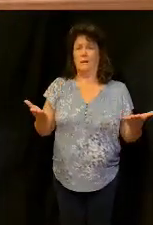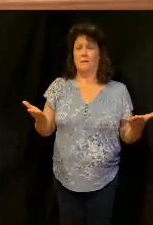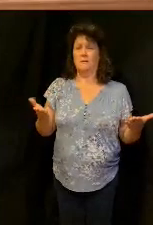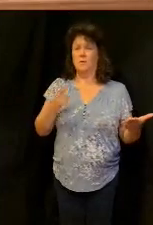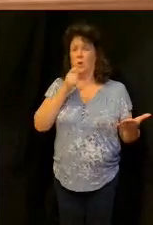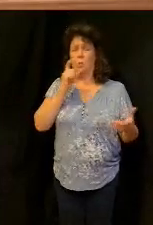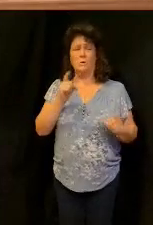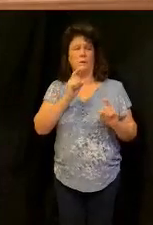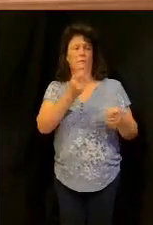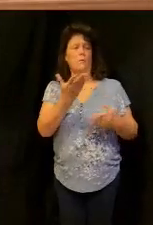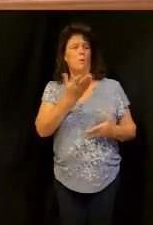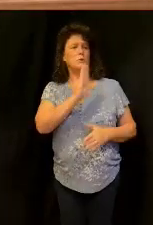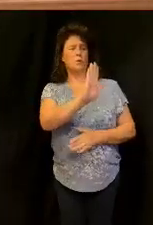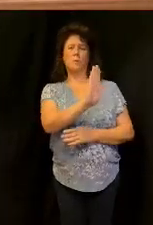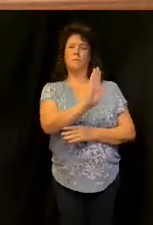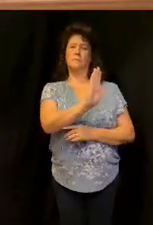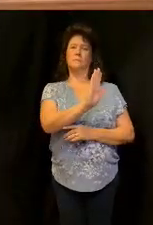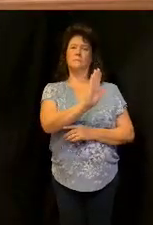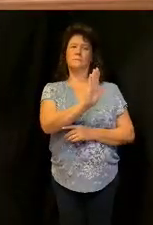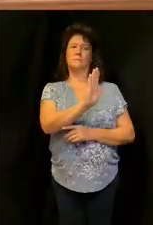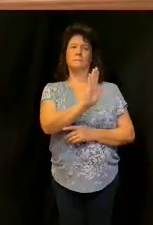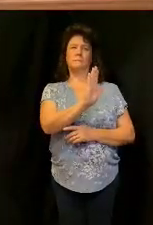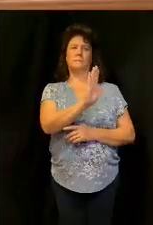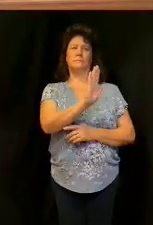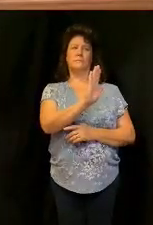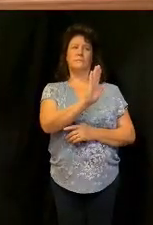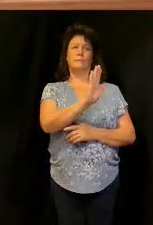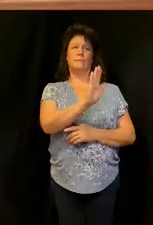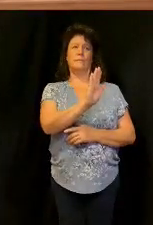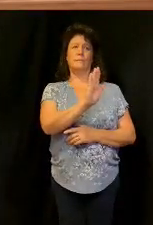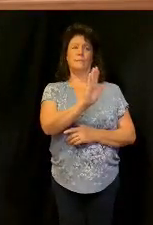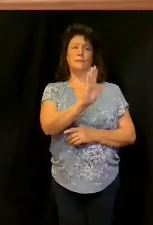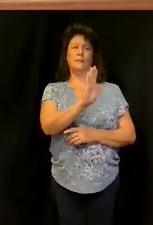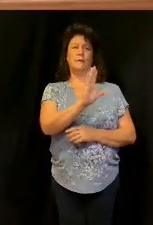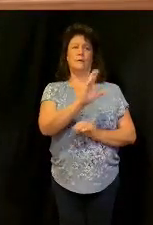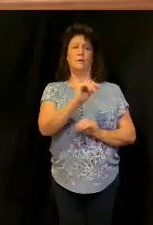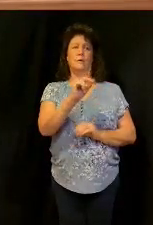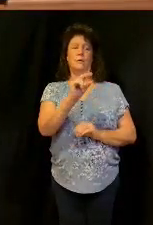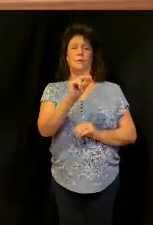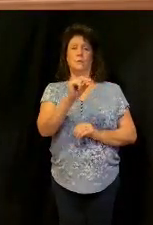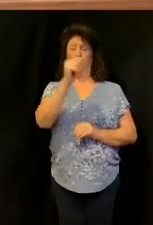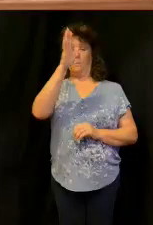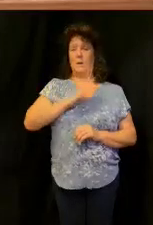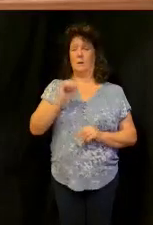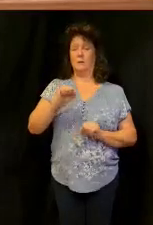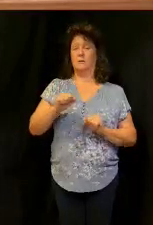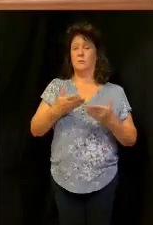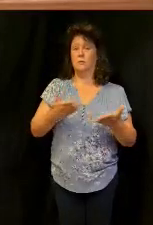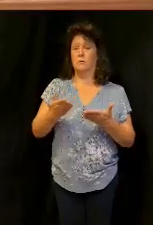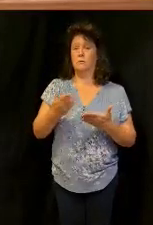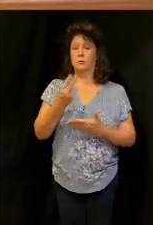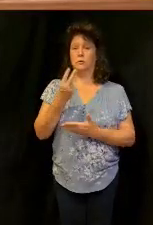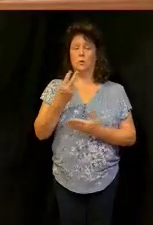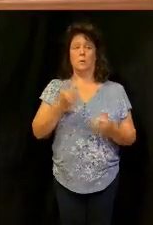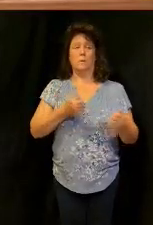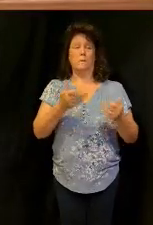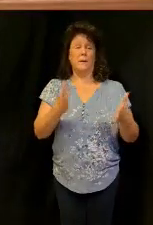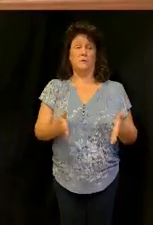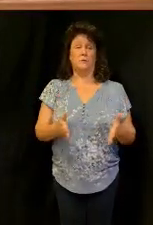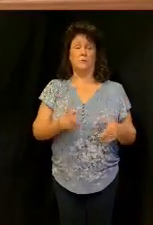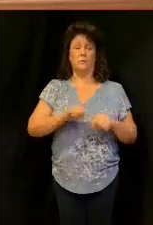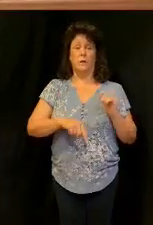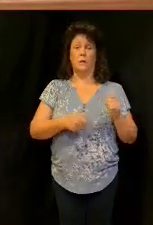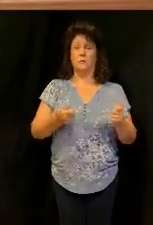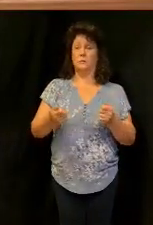13 he goes right on in right there you could go he said that's when he says no man can serve two masters right you cannot serve God